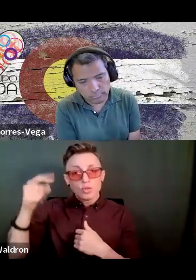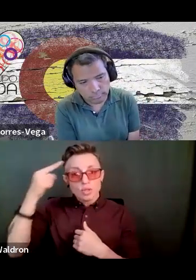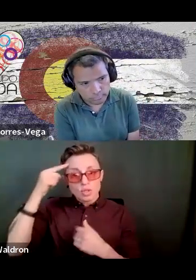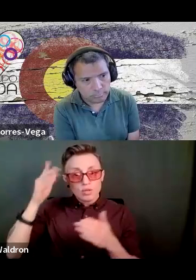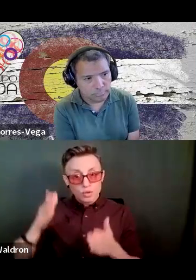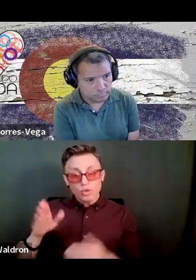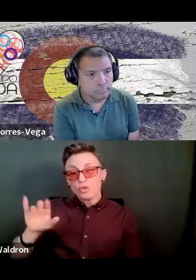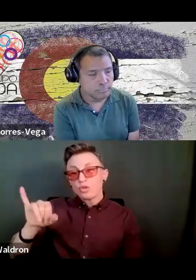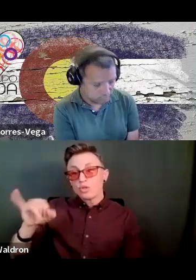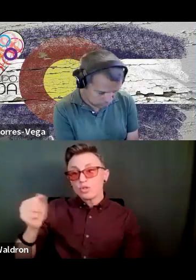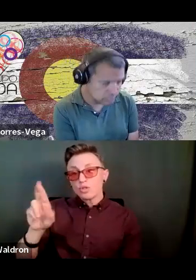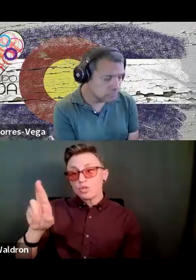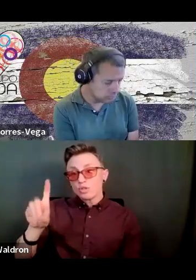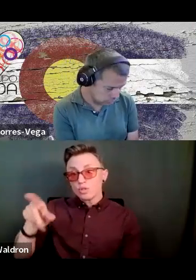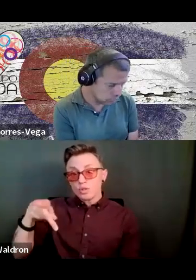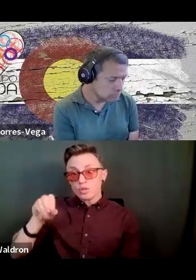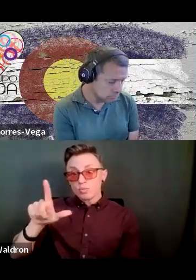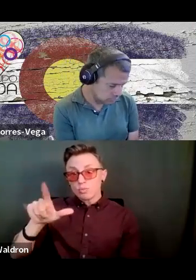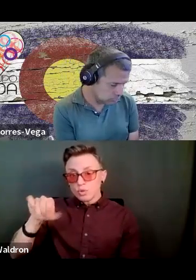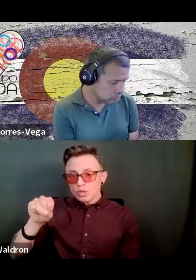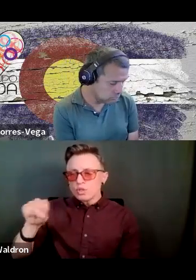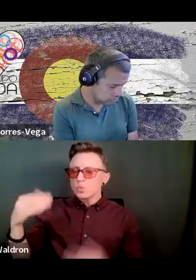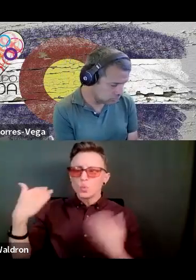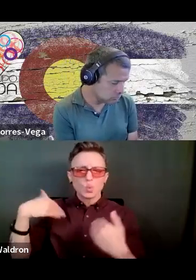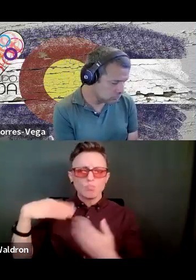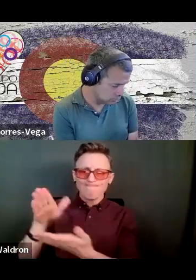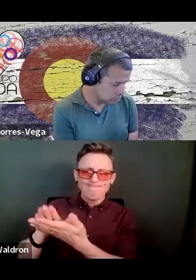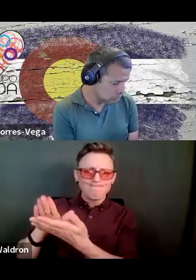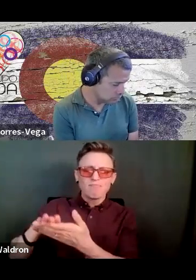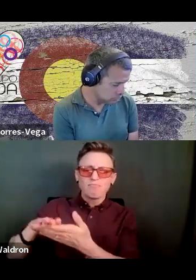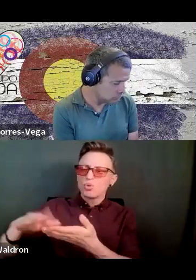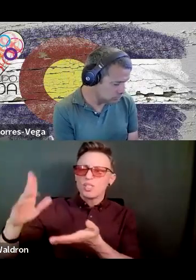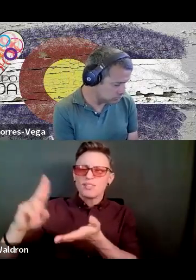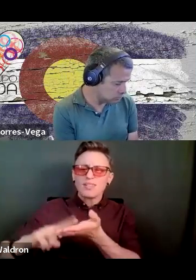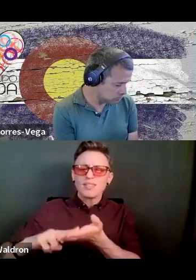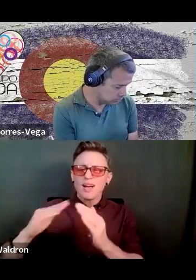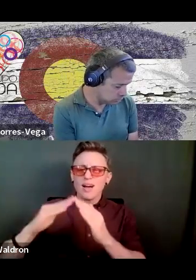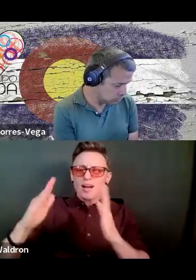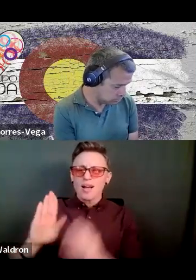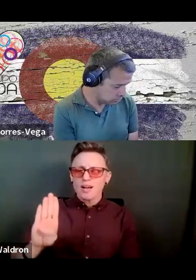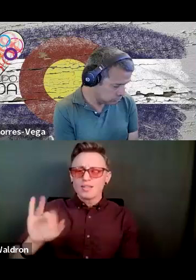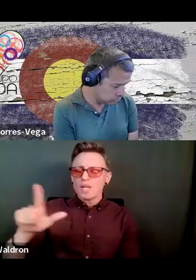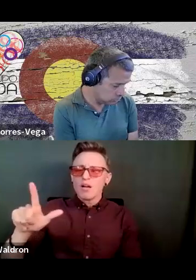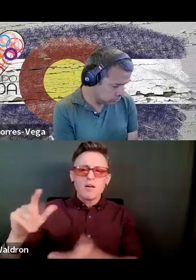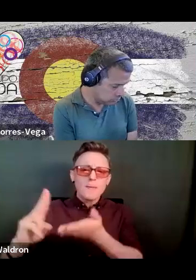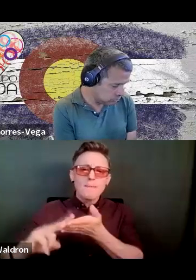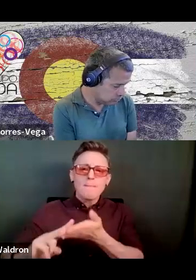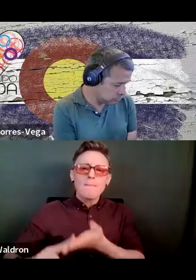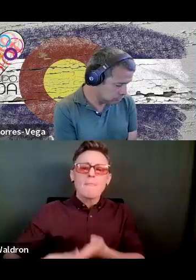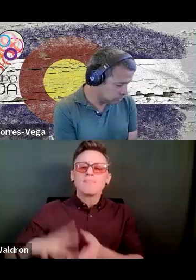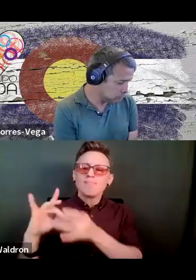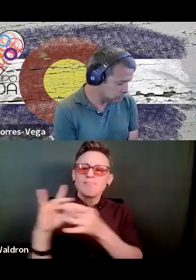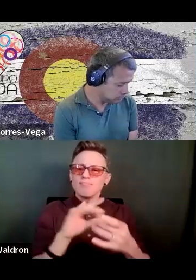Jared Polis, for signing a lot of these house bills that are specific to disability